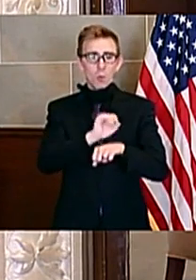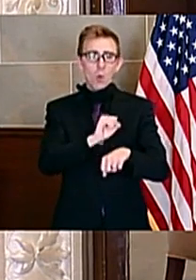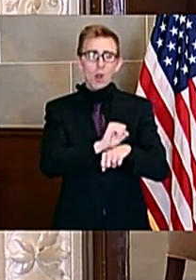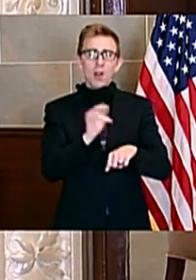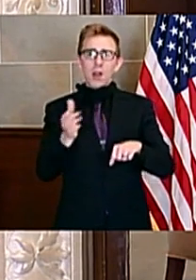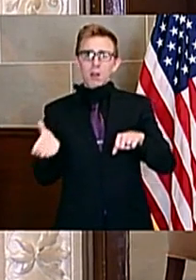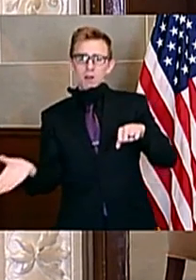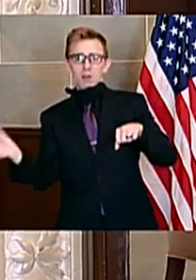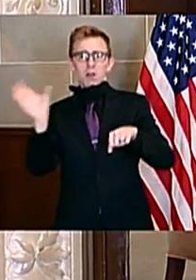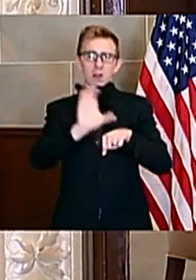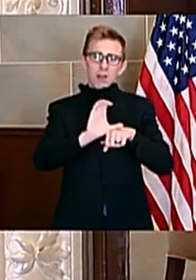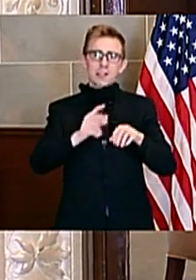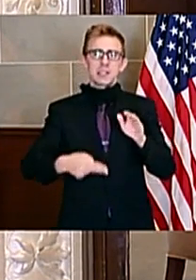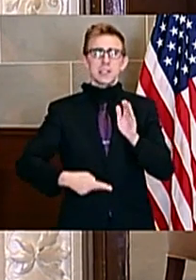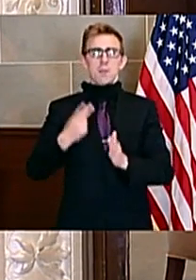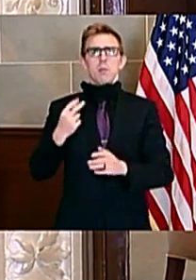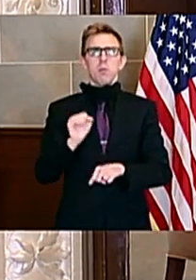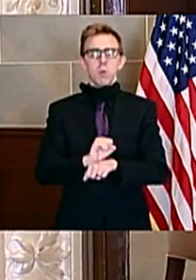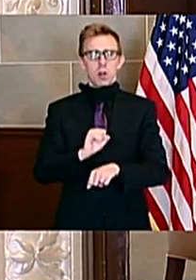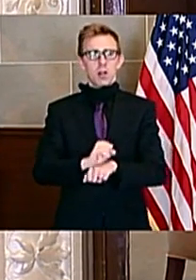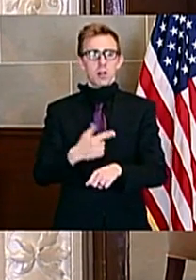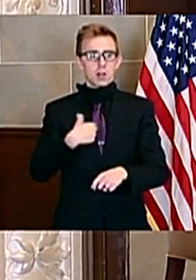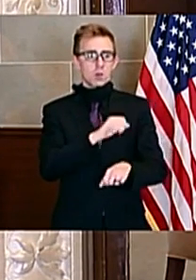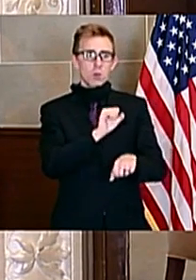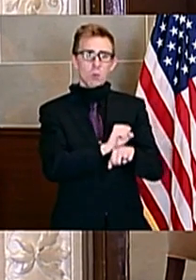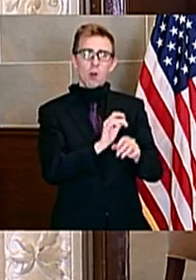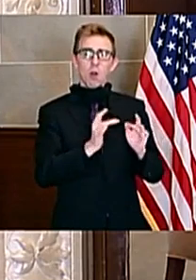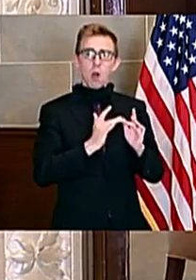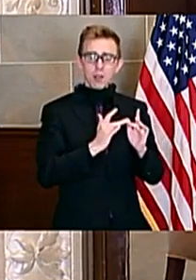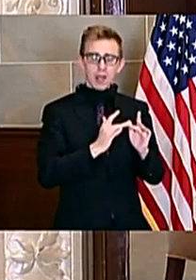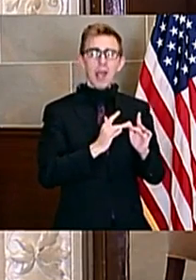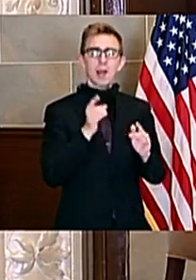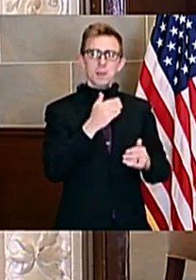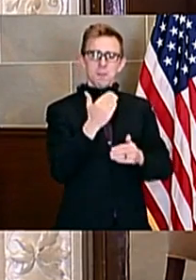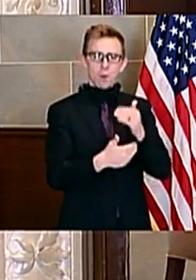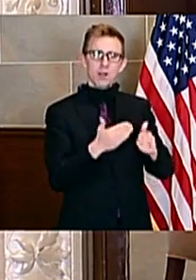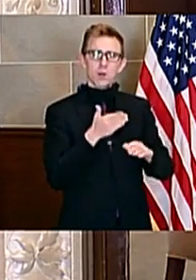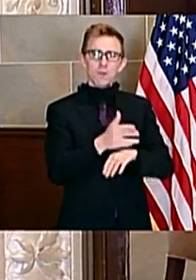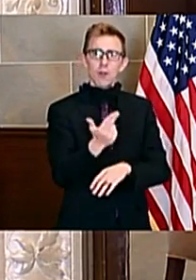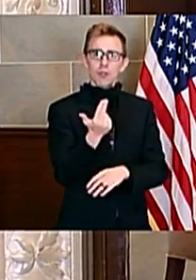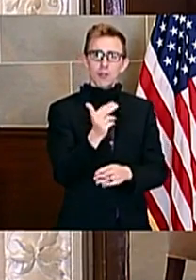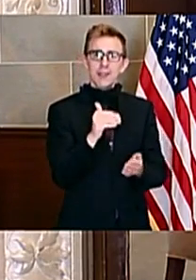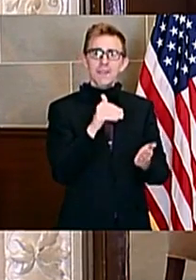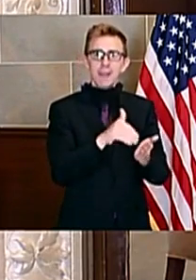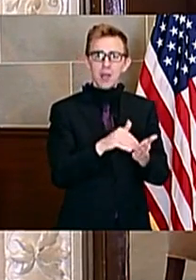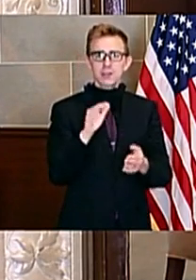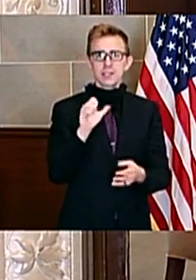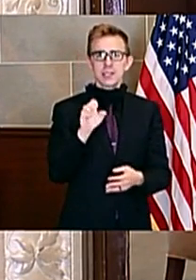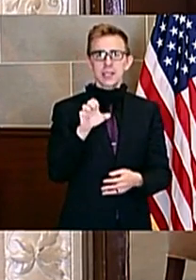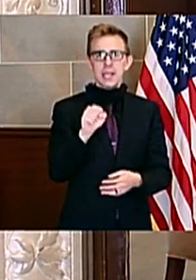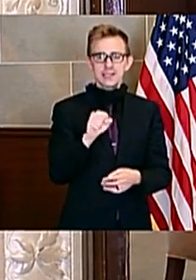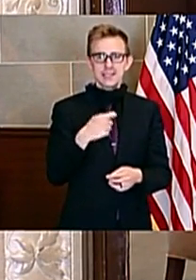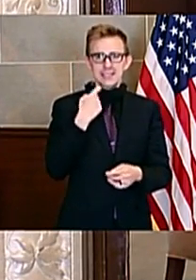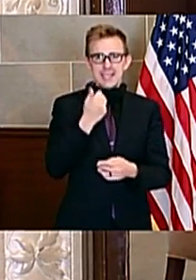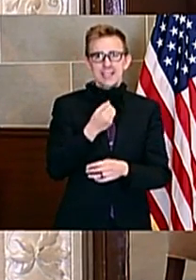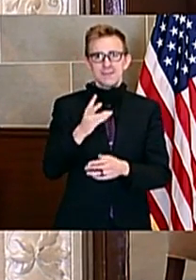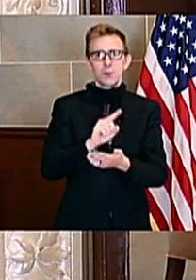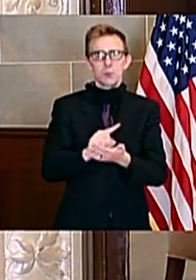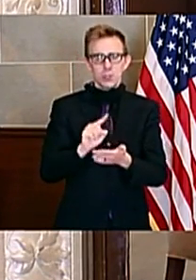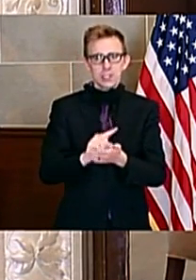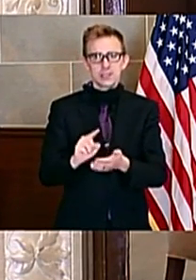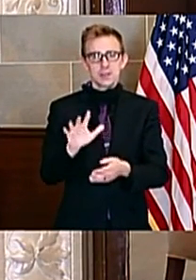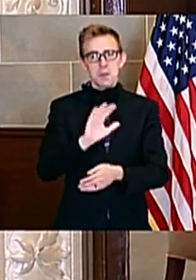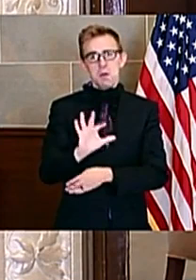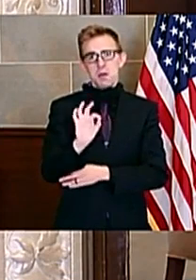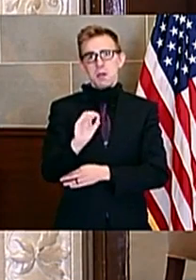our disability determinations colleagues working remotely have processed over 13,000 cases in these last eight weeks, and that's about